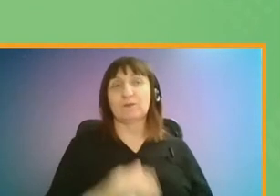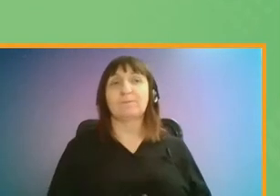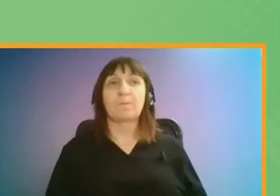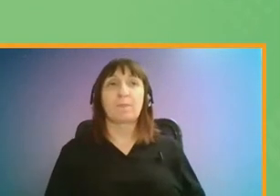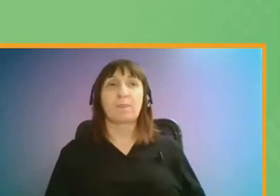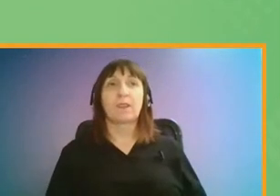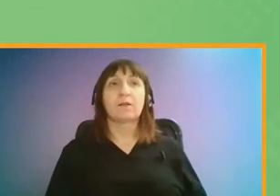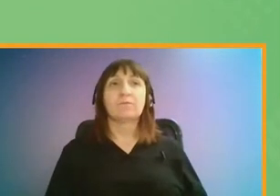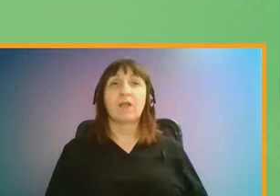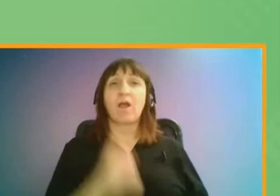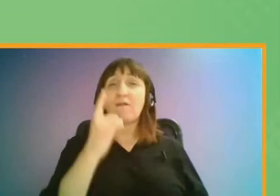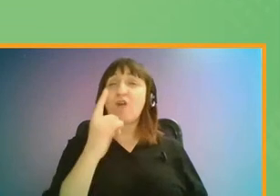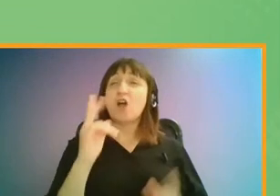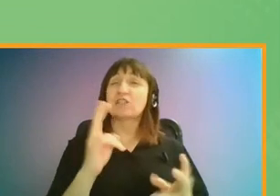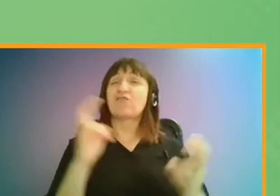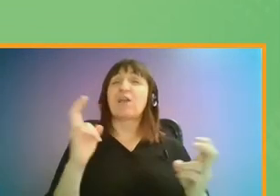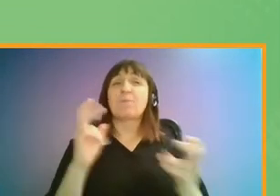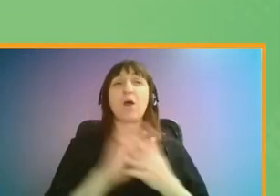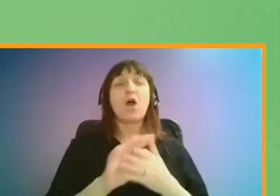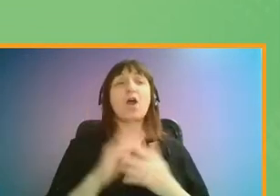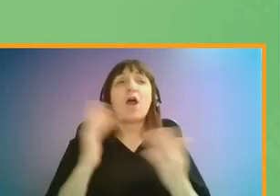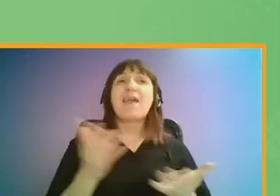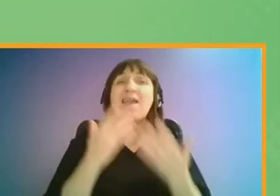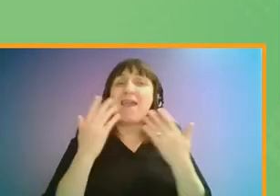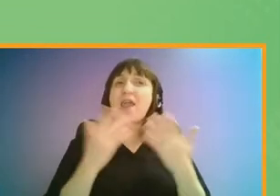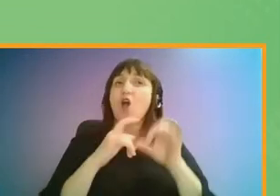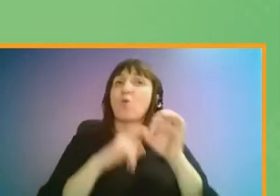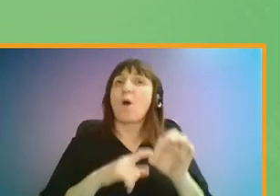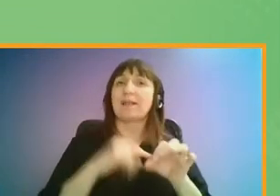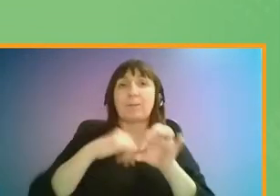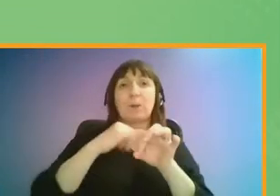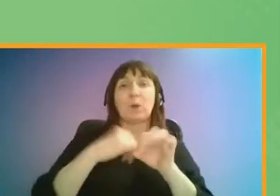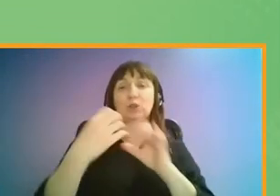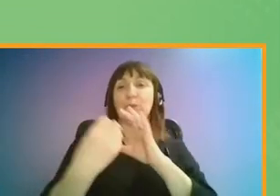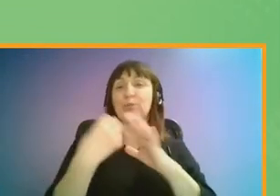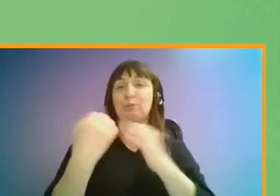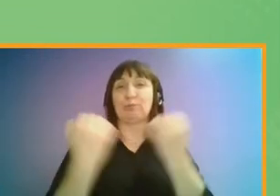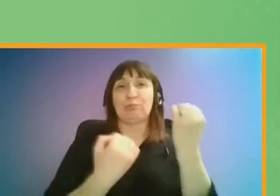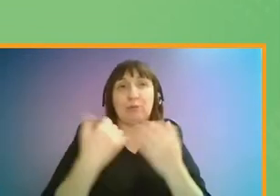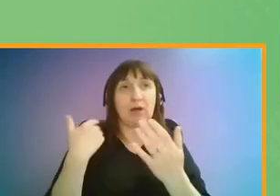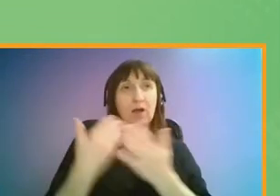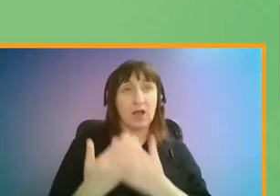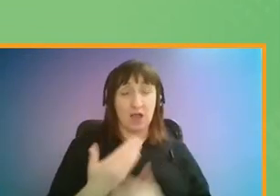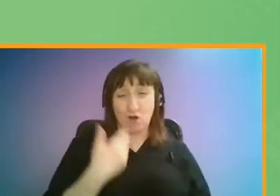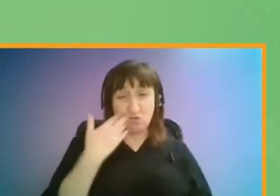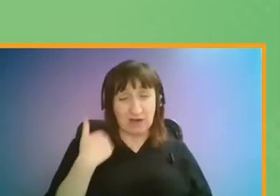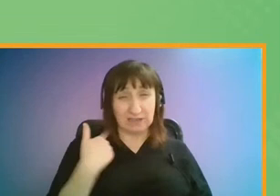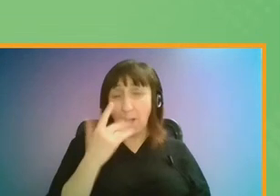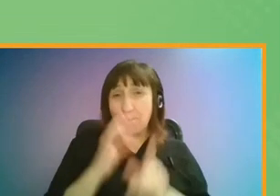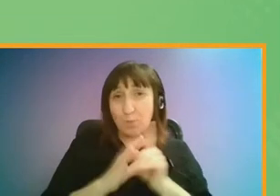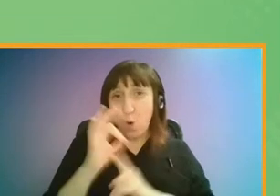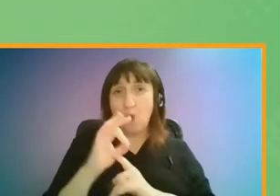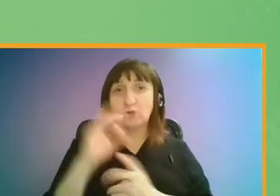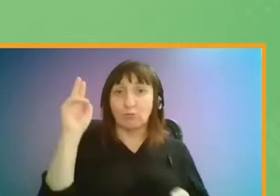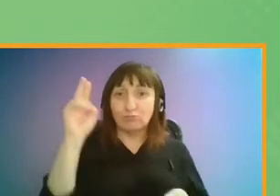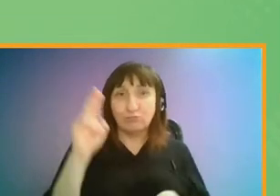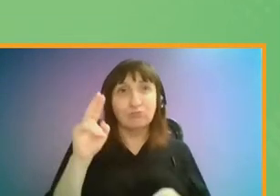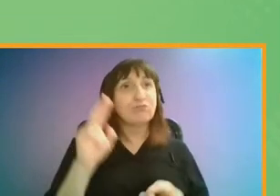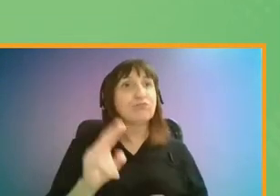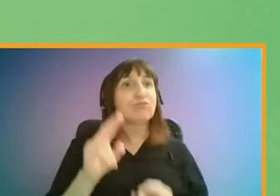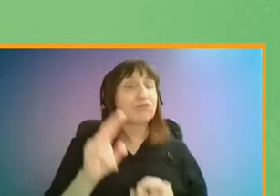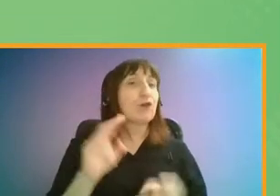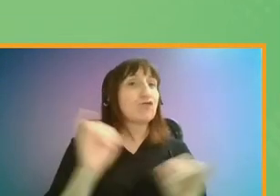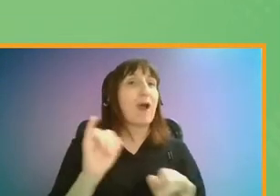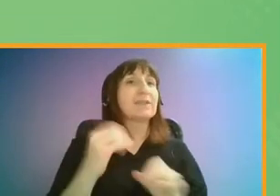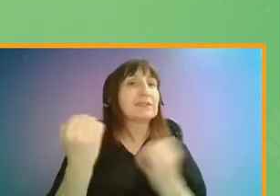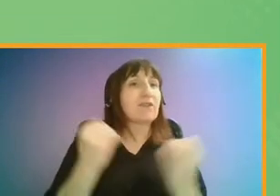The first major theme that came up was the issue of air quality and pollution. In recent years, there has been significant progress in tackling the air quality crisis in